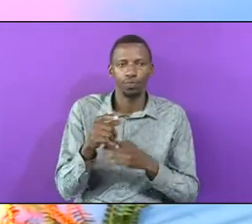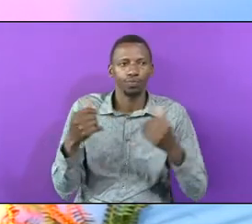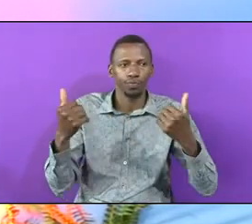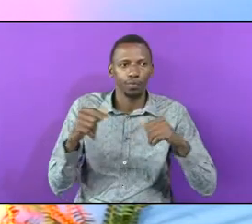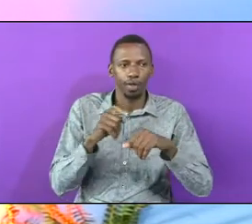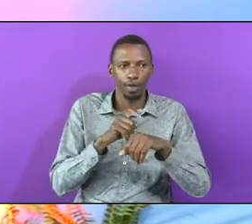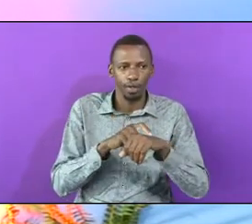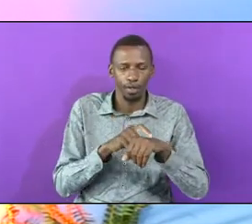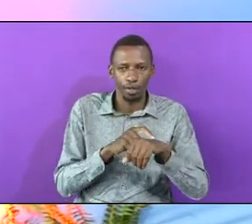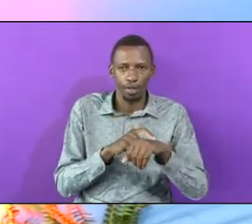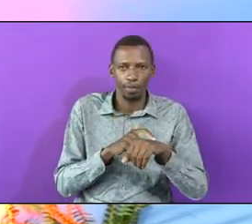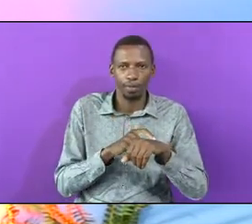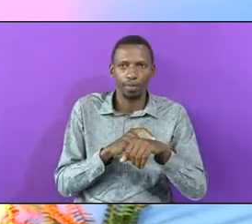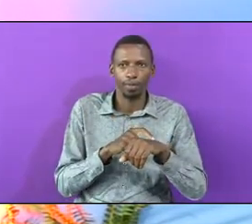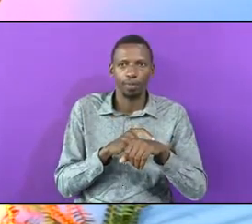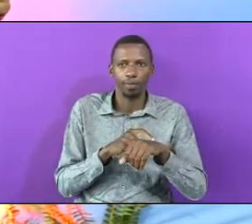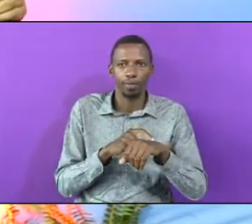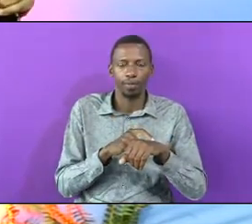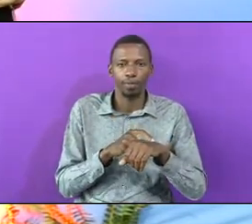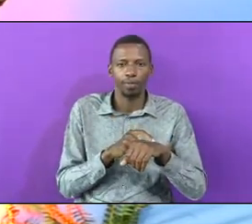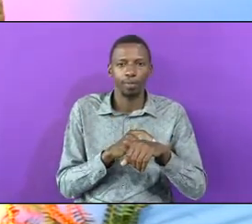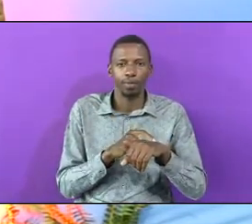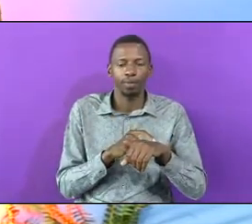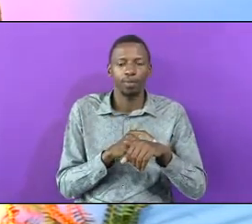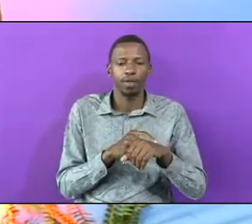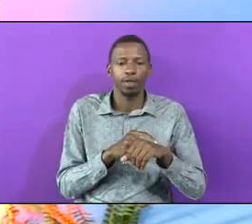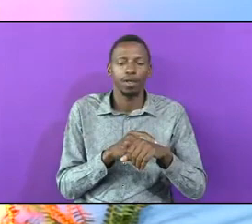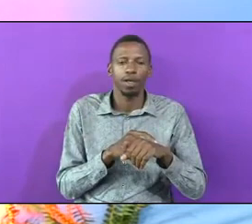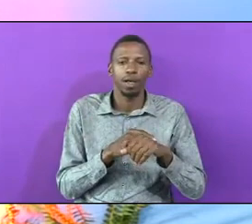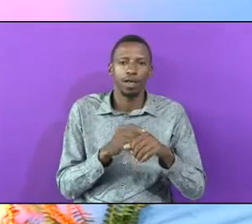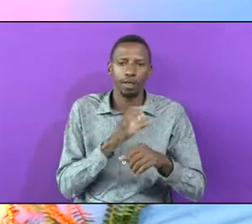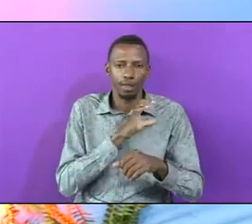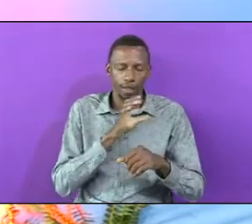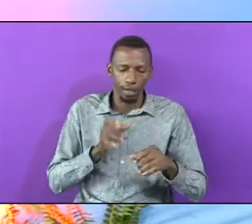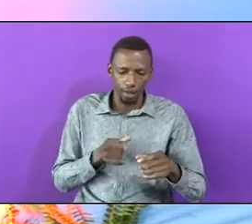In The Life Of Anybody Phoebe That Person Became